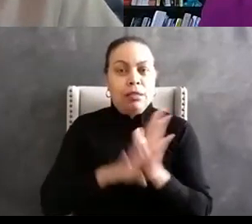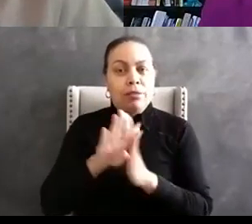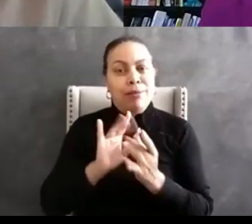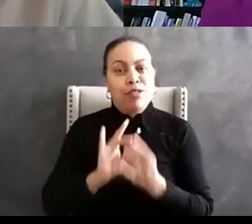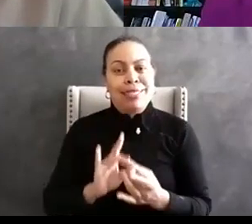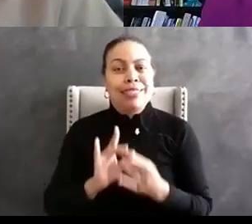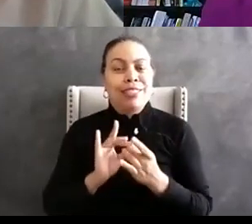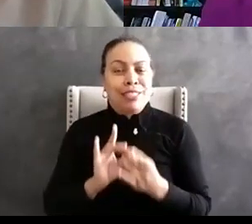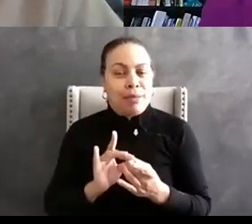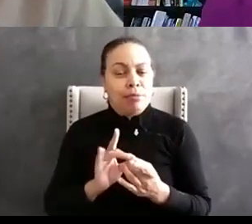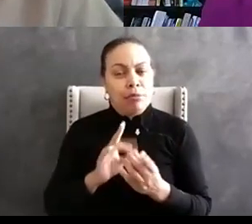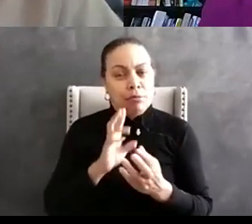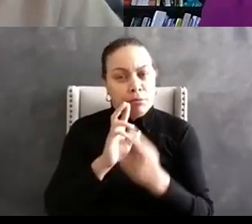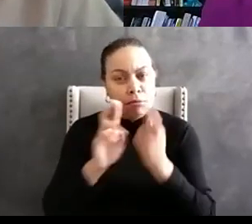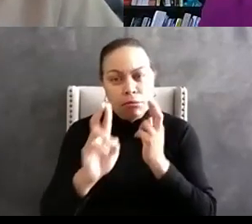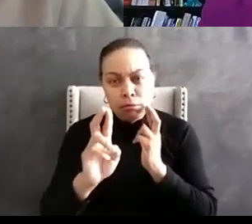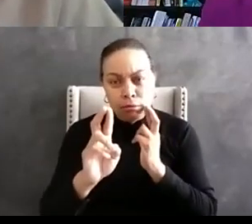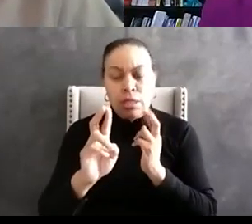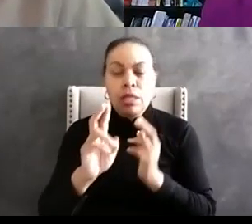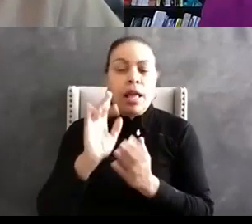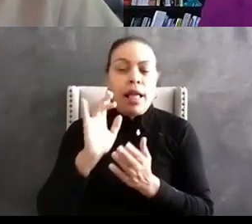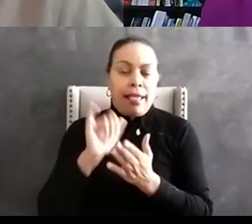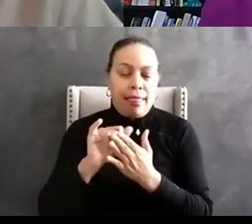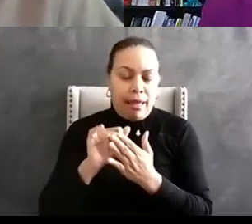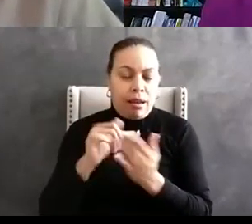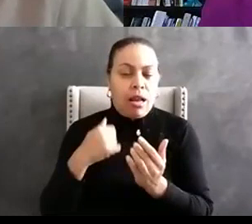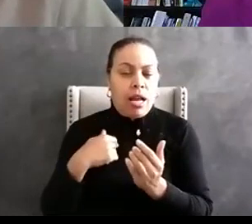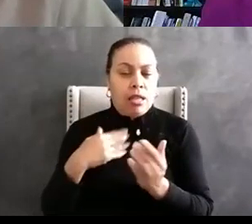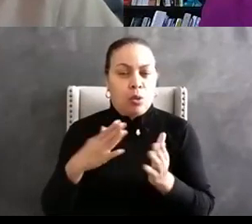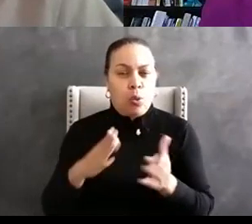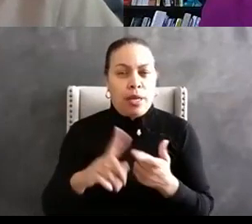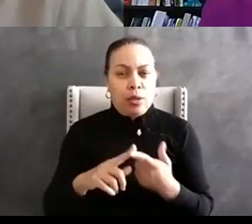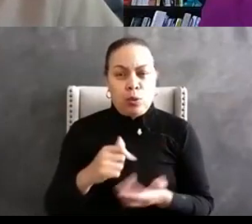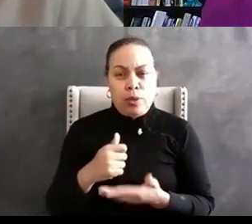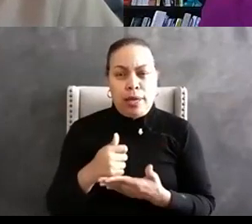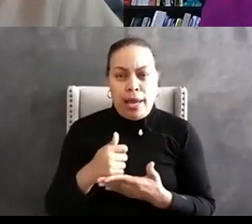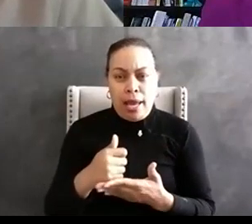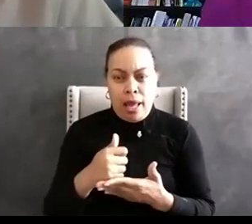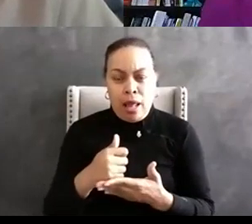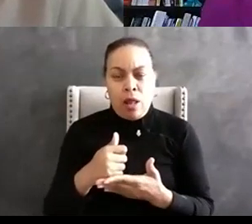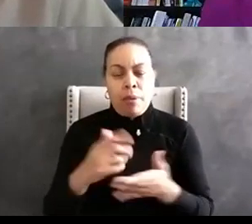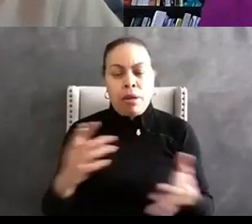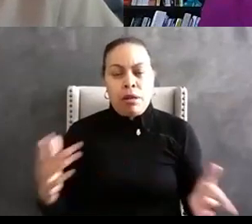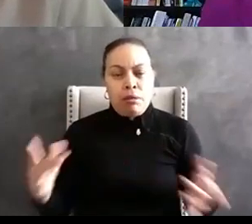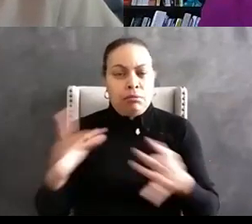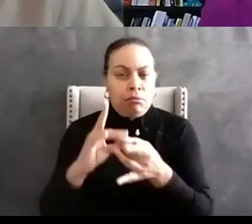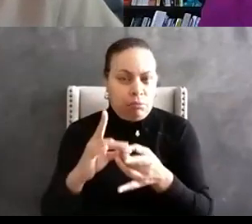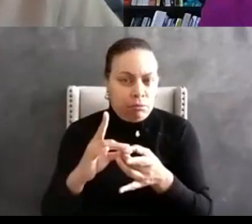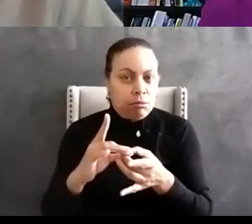respect these things all you know have a way of helping to bridge the gap that